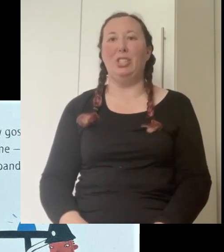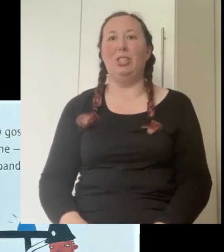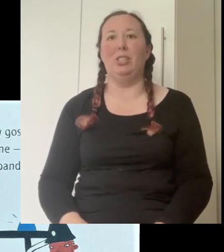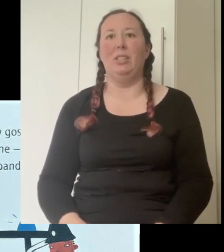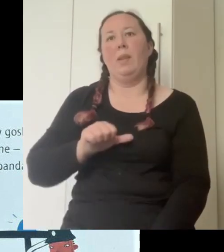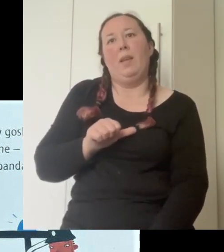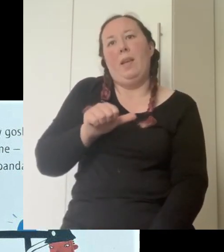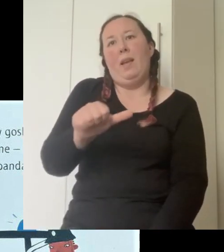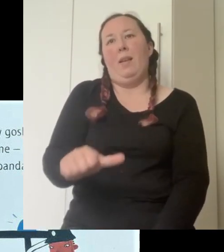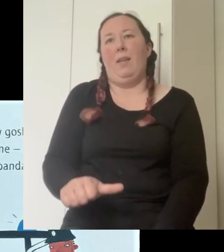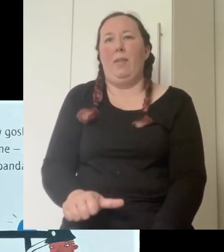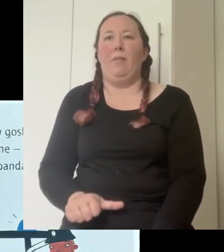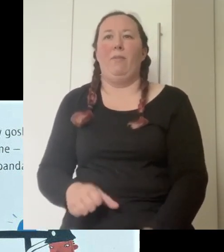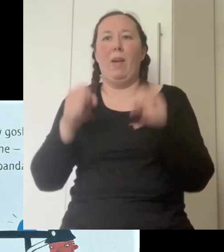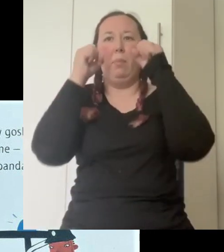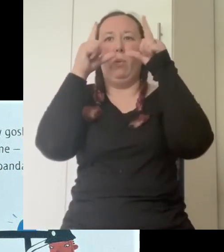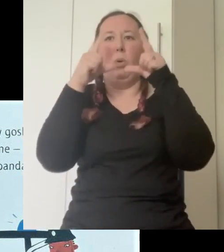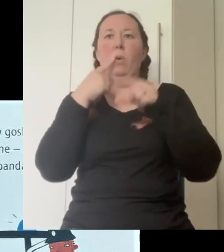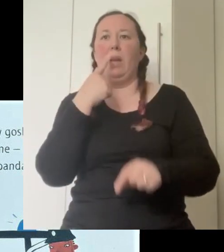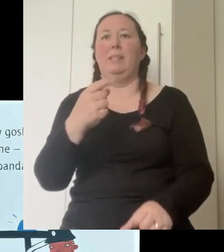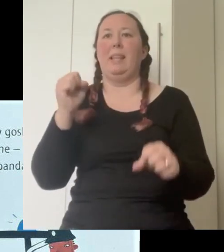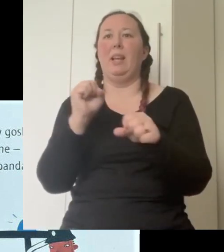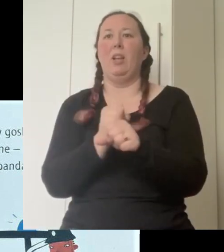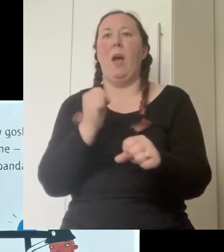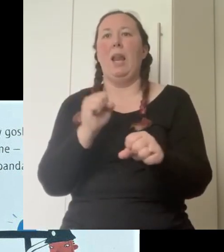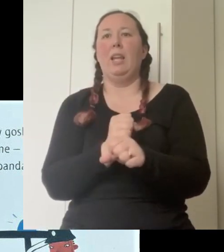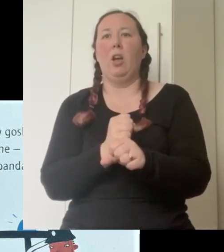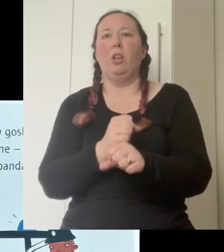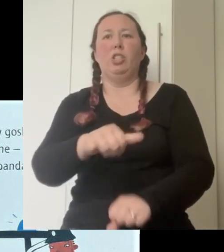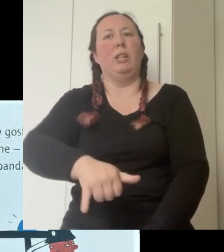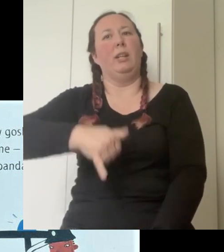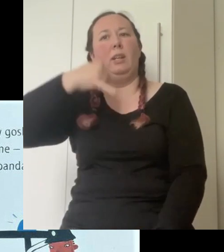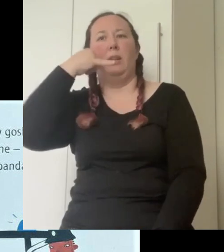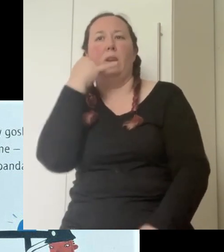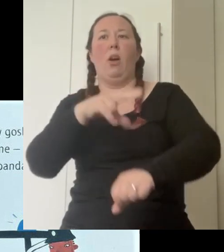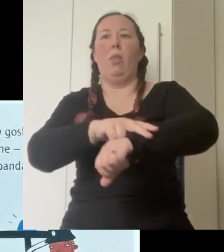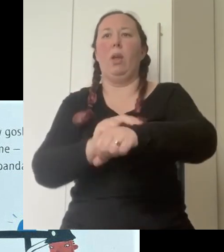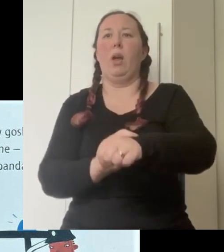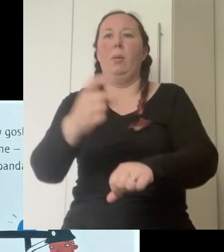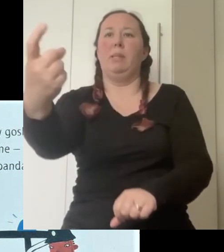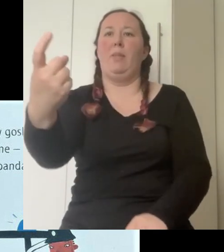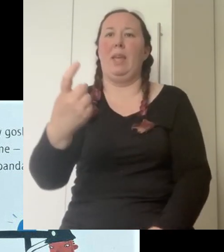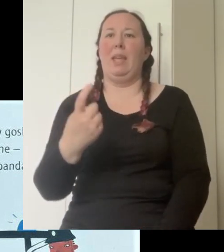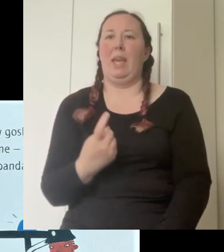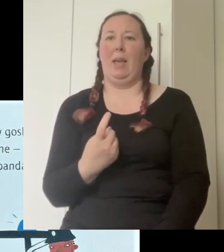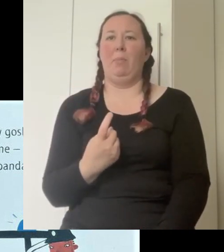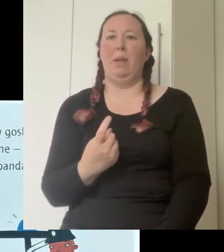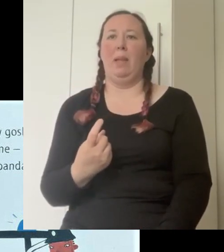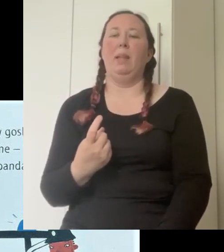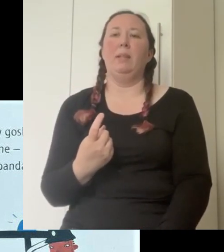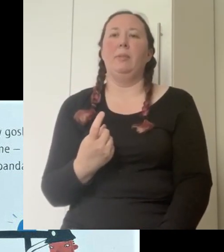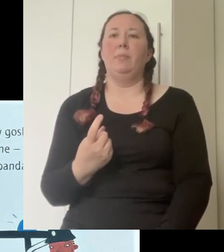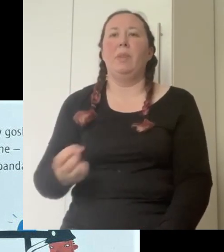and the farmer woke and said golly gosh and he called the cops and they came